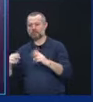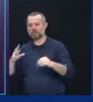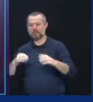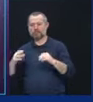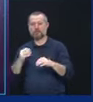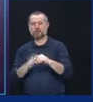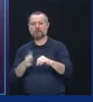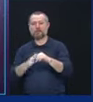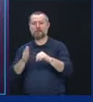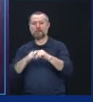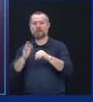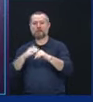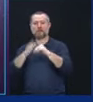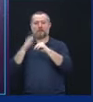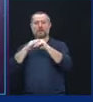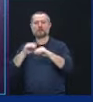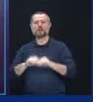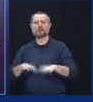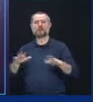and then people think it's true.